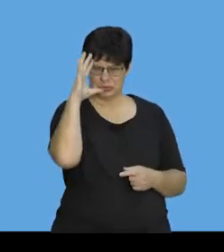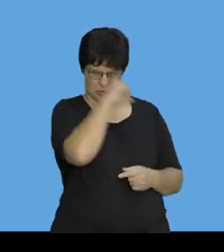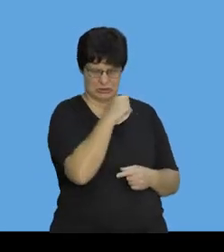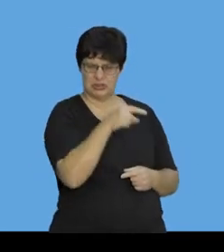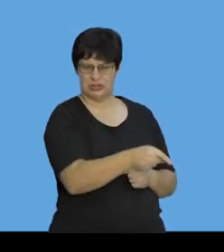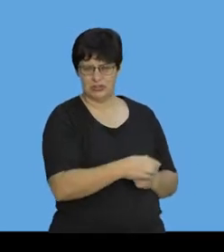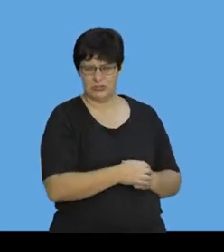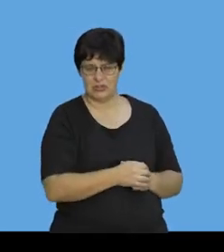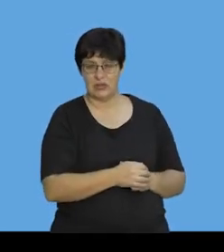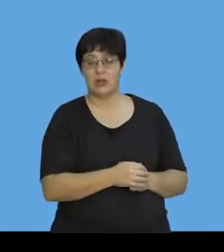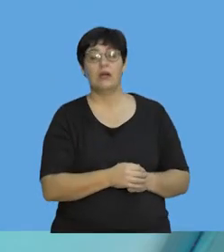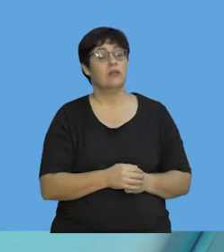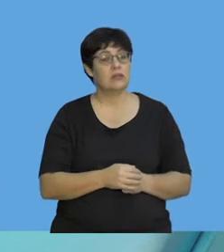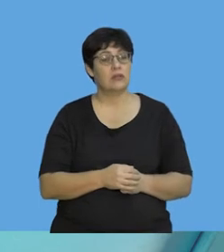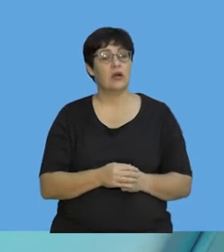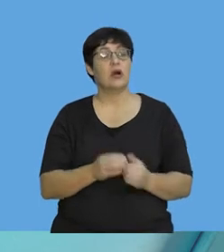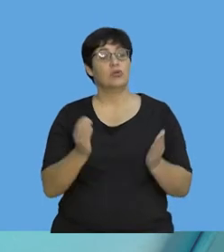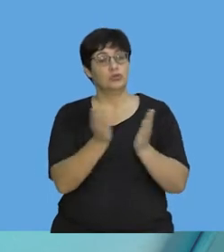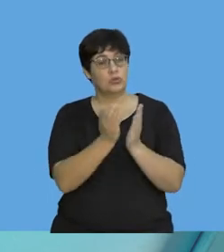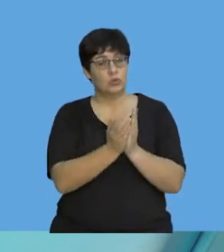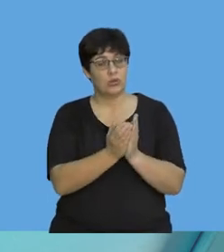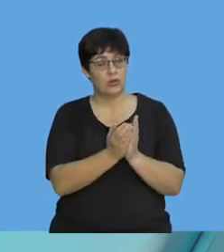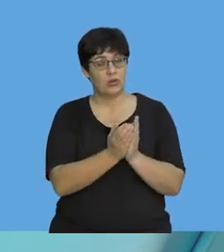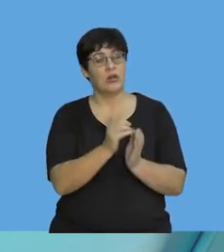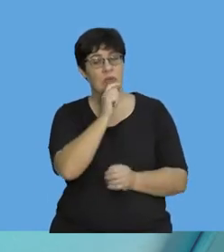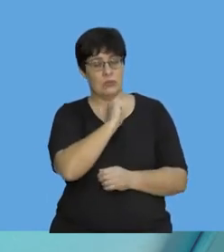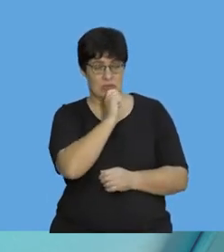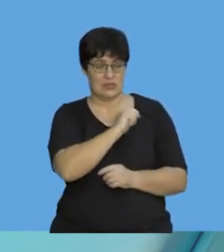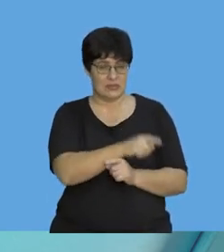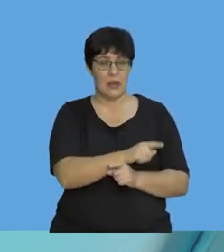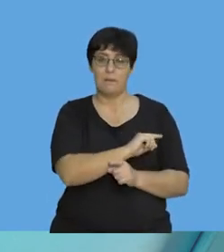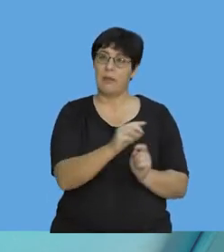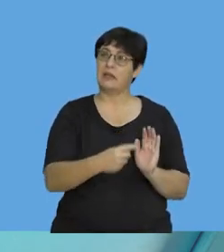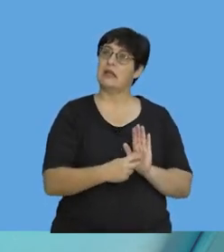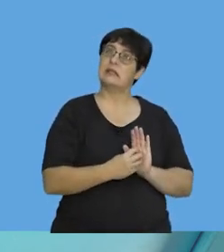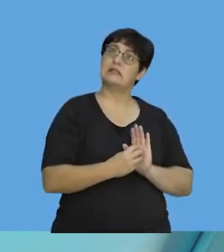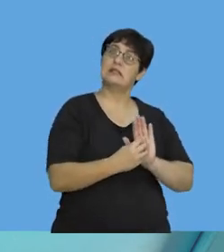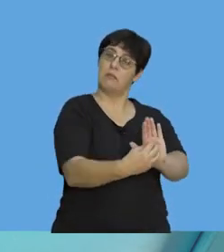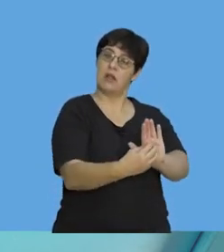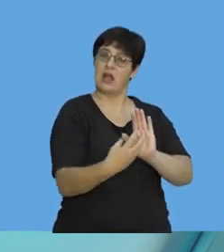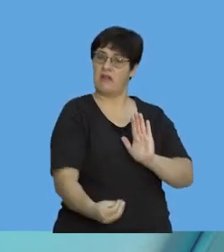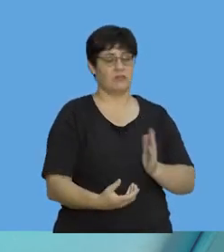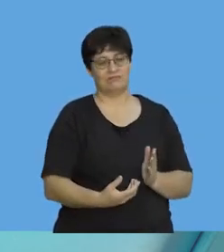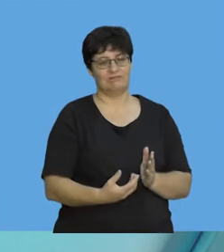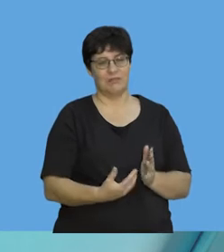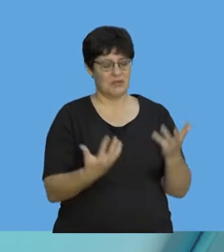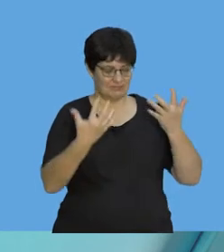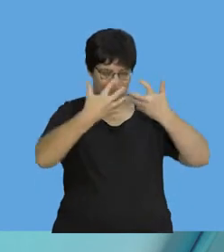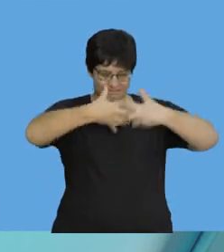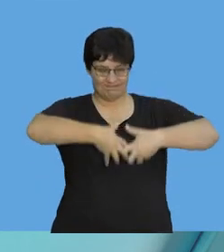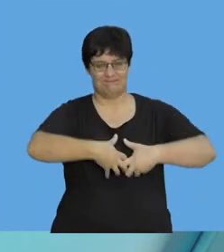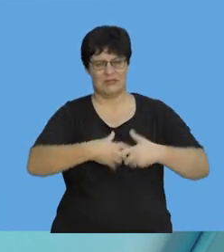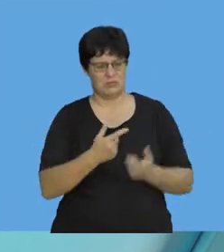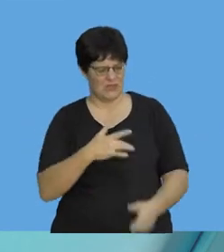you'd use at school that doesn't have its own symbol. It's a combination of symbols, which also